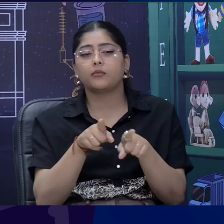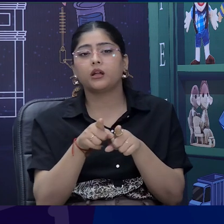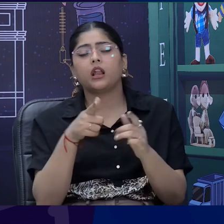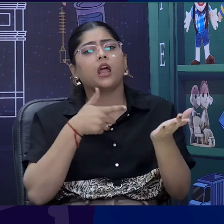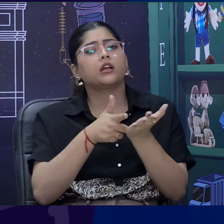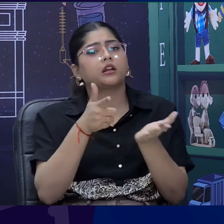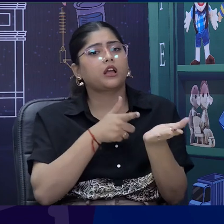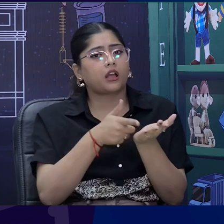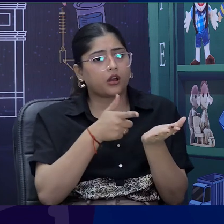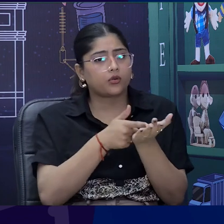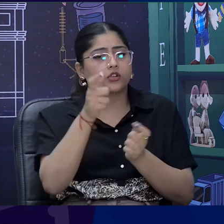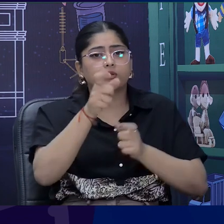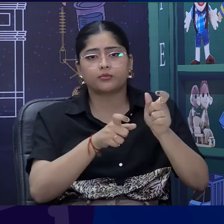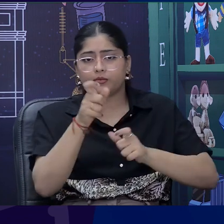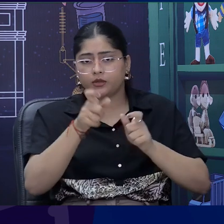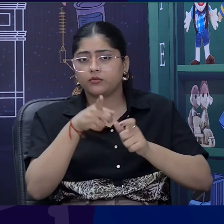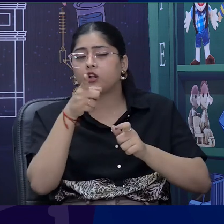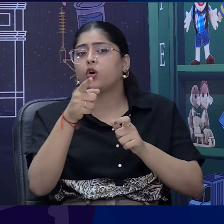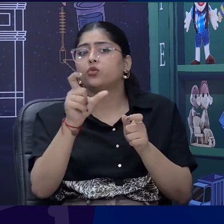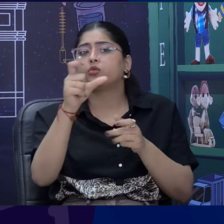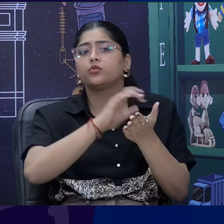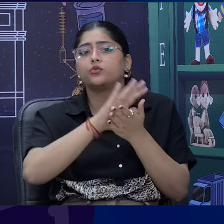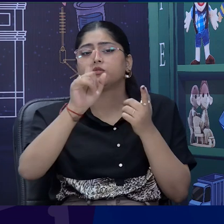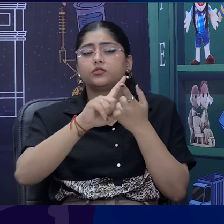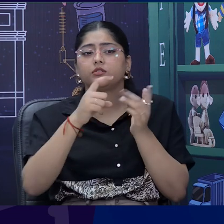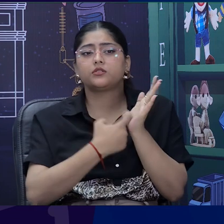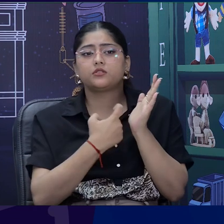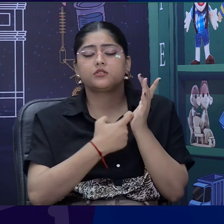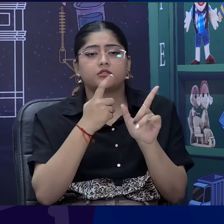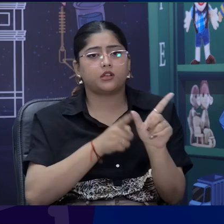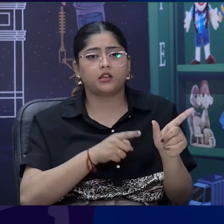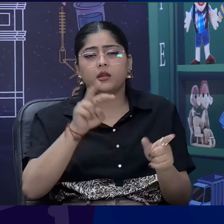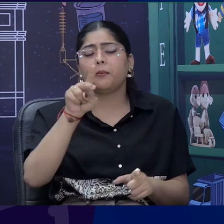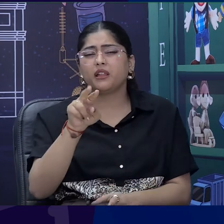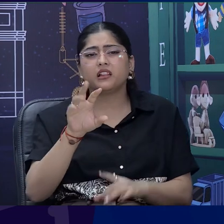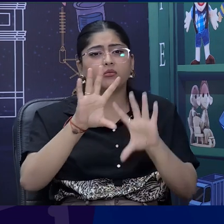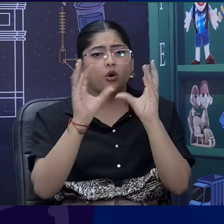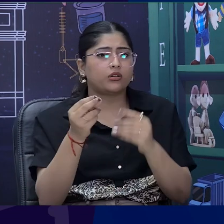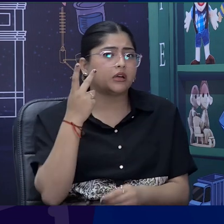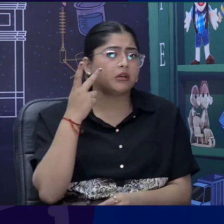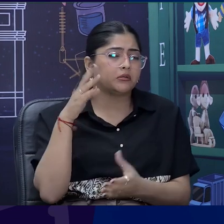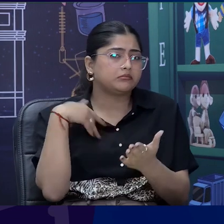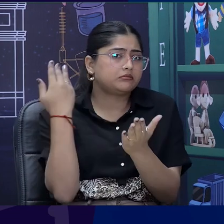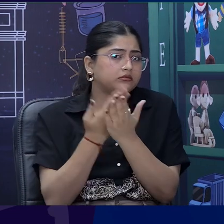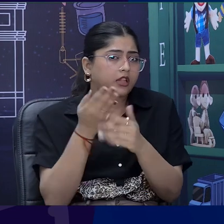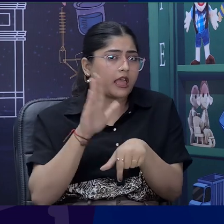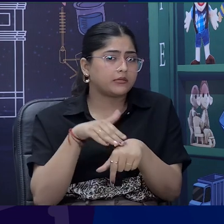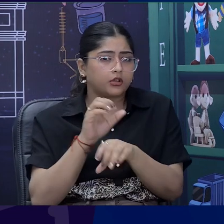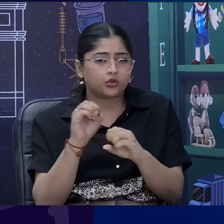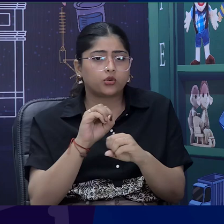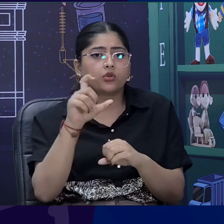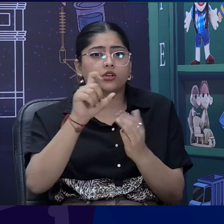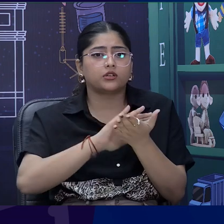they might not be knowing what is cherry. So, what should teacher do? Either she can bring picture of cherry,